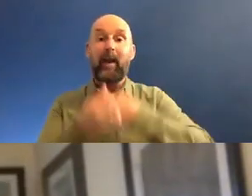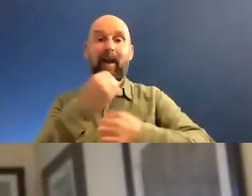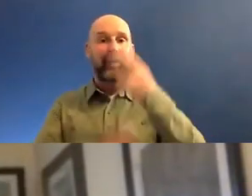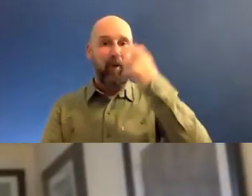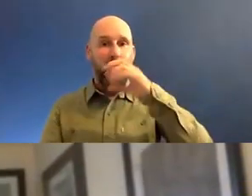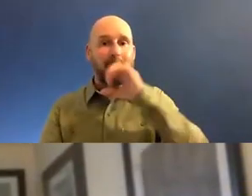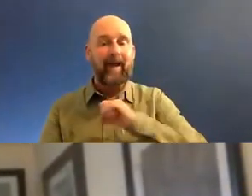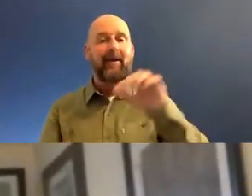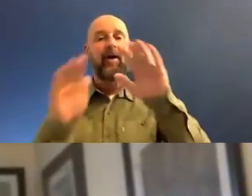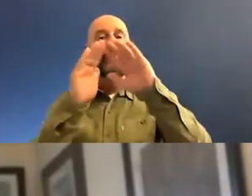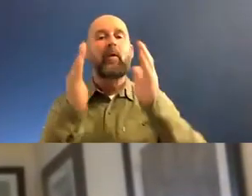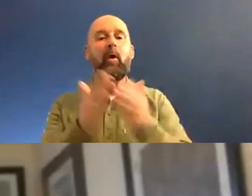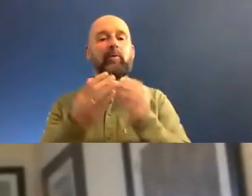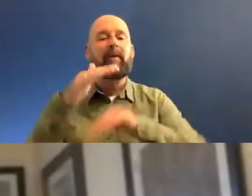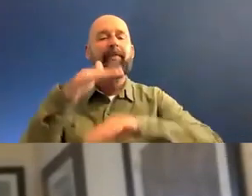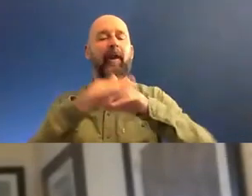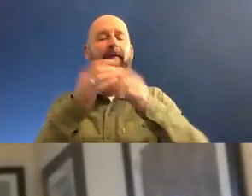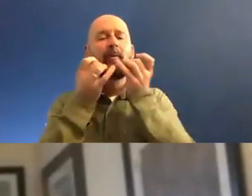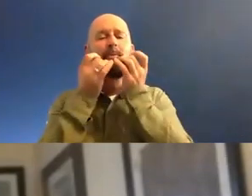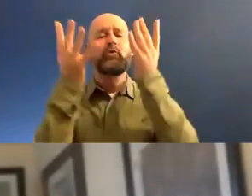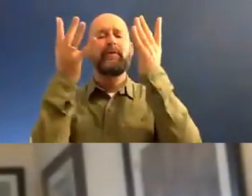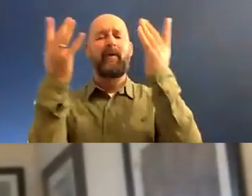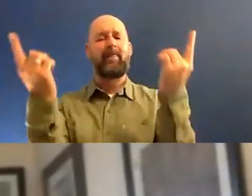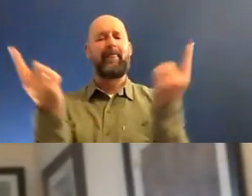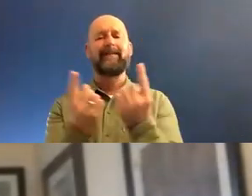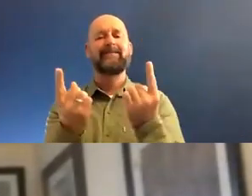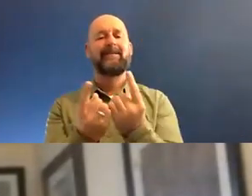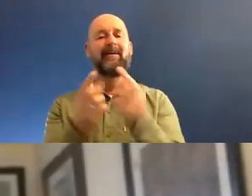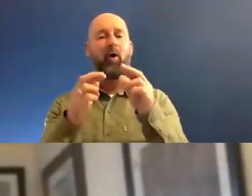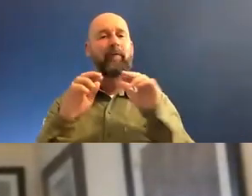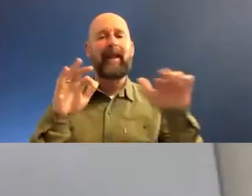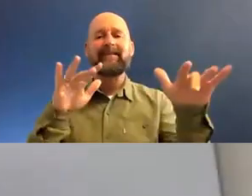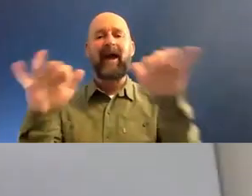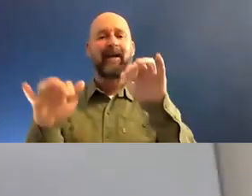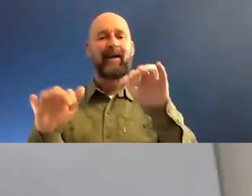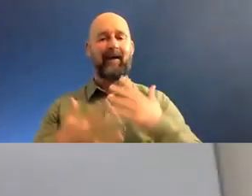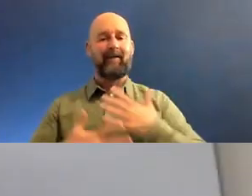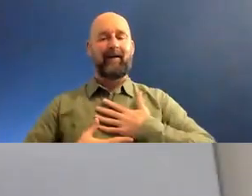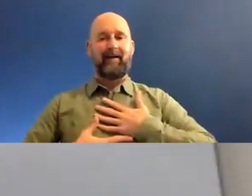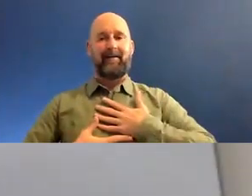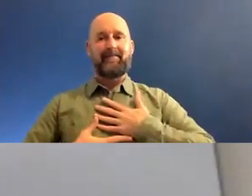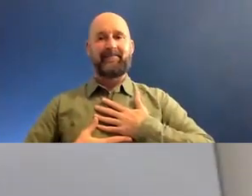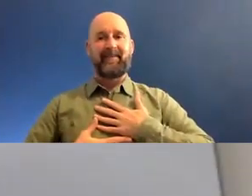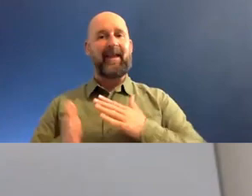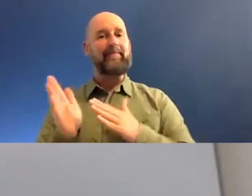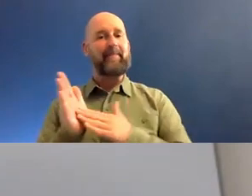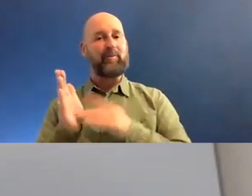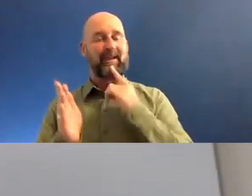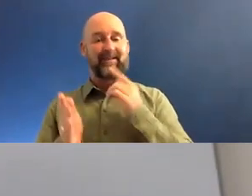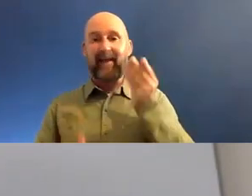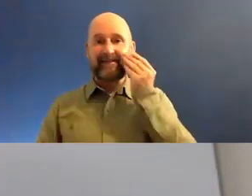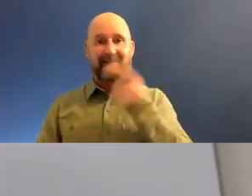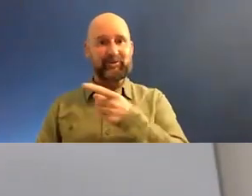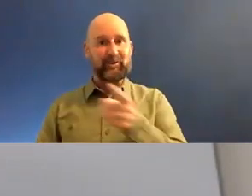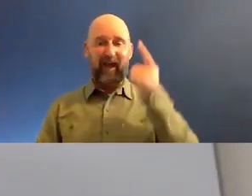the world's going to be full of beautiful things that I'll, that will inspire and touch and move me. That's amazing listening to you guys, because I